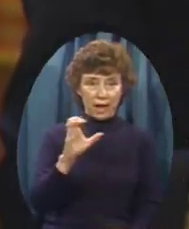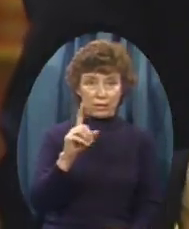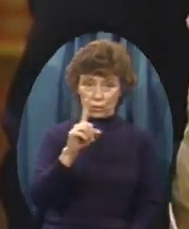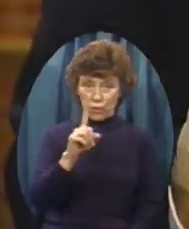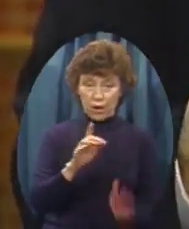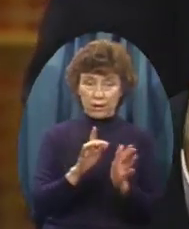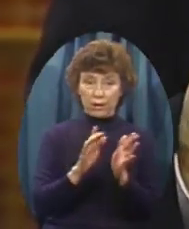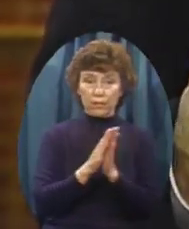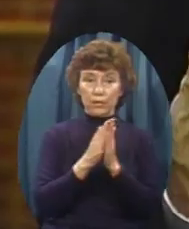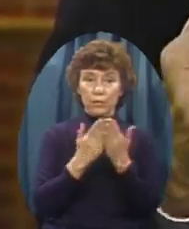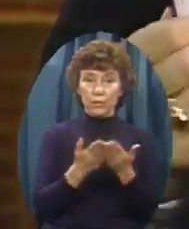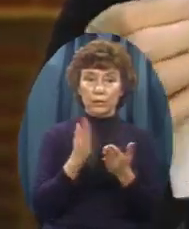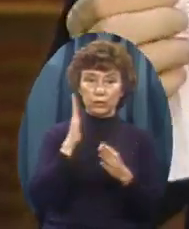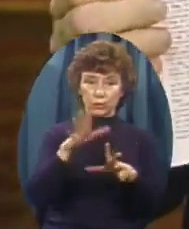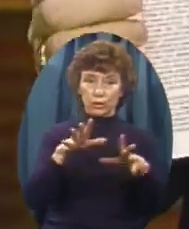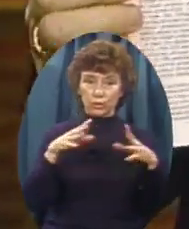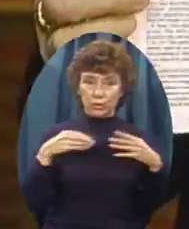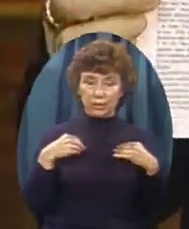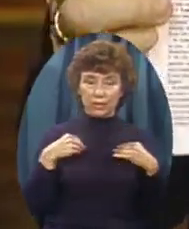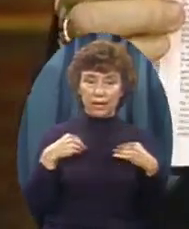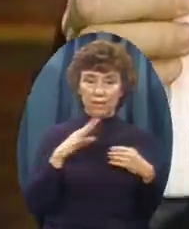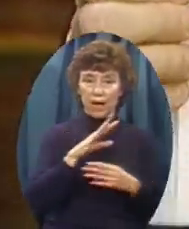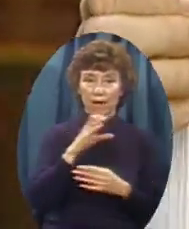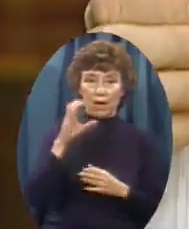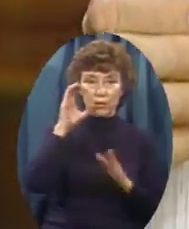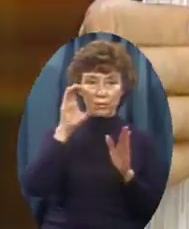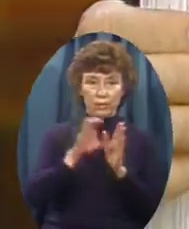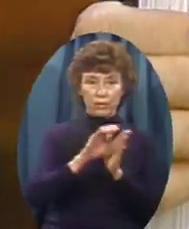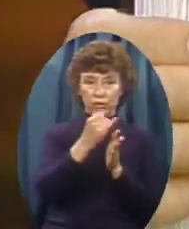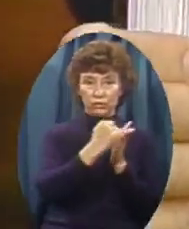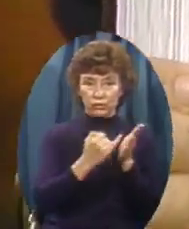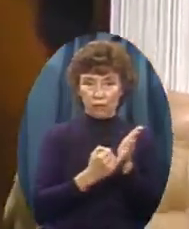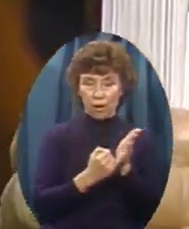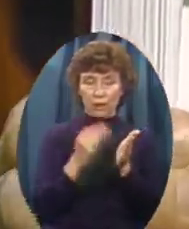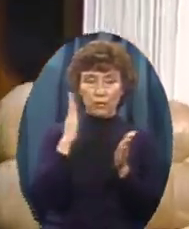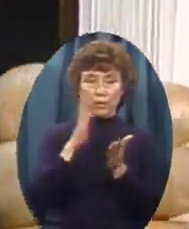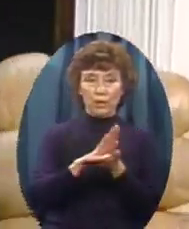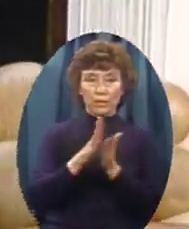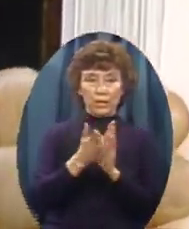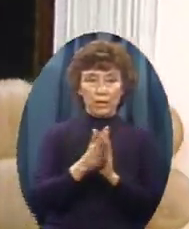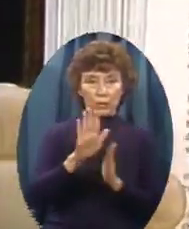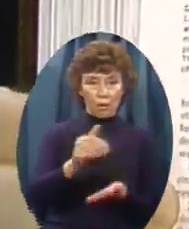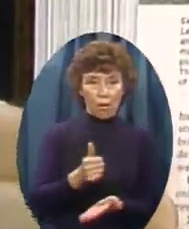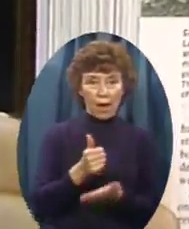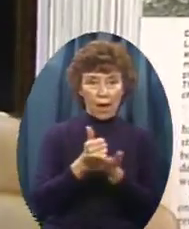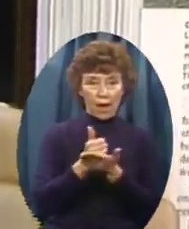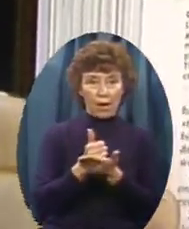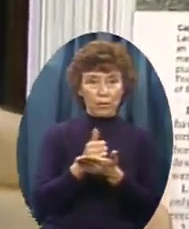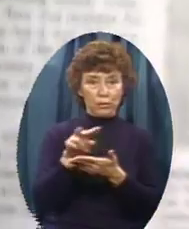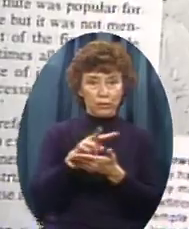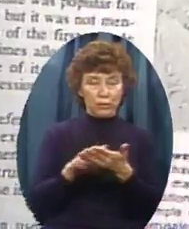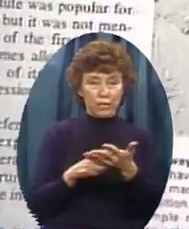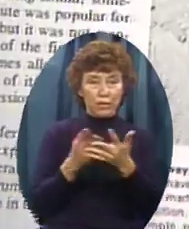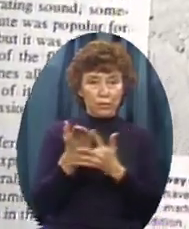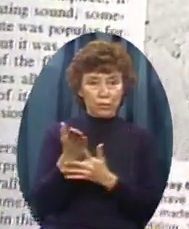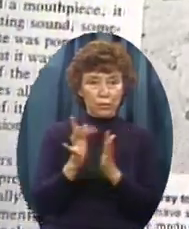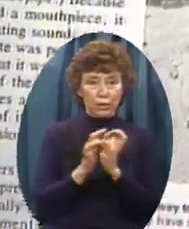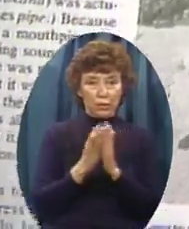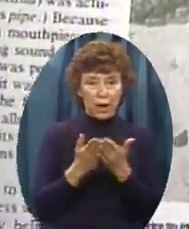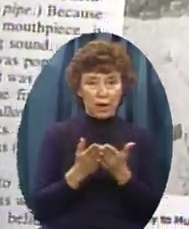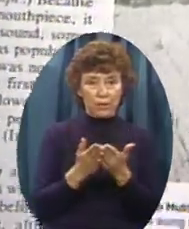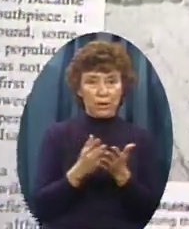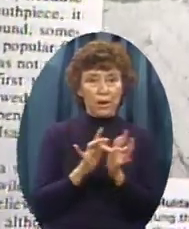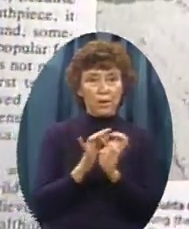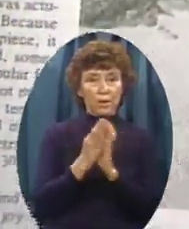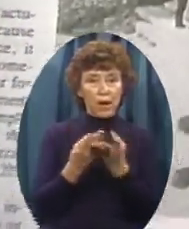pictures Illustrations Drawings Photographs This will become Your tour guide Through the Bible 2,000 years ago Bible lands Bible